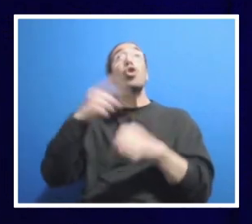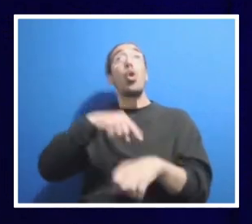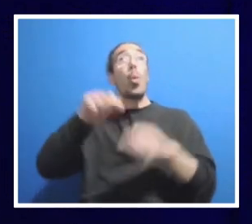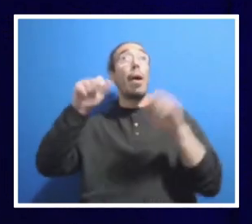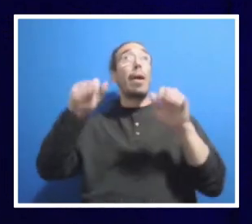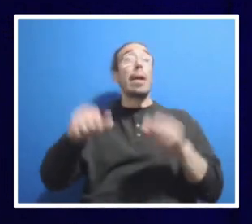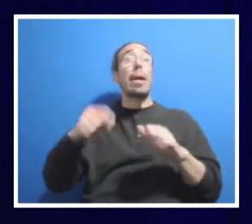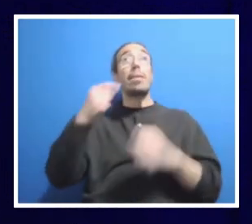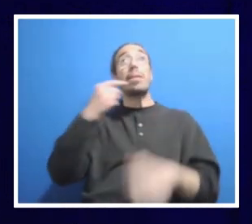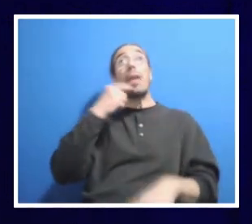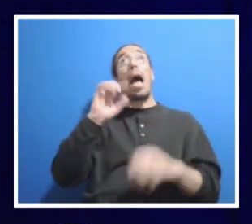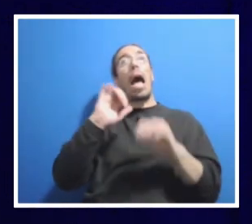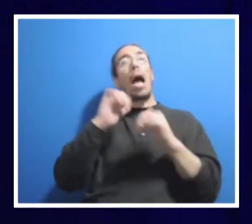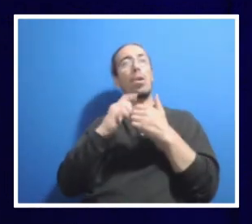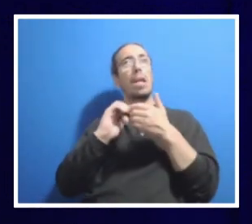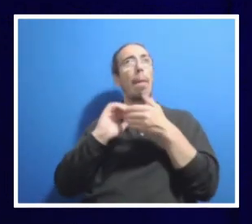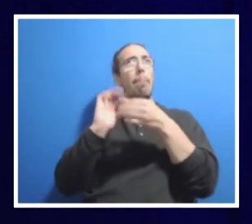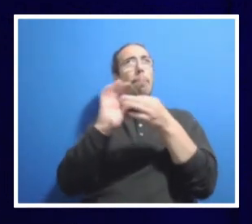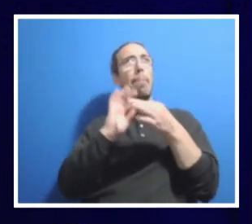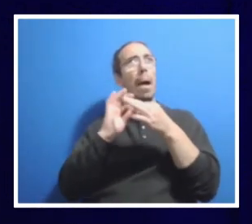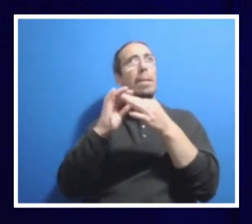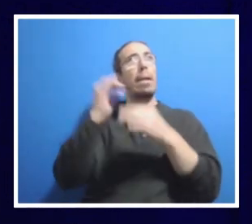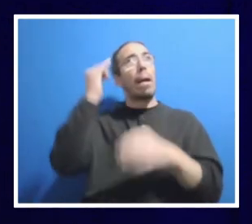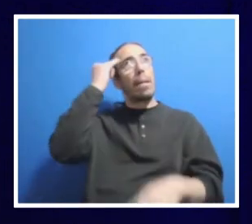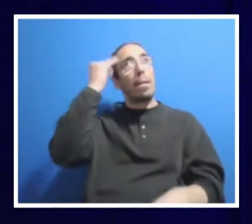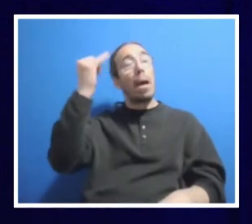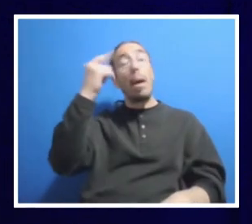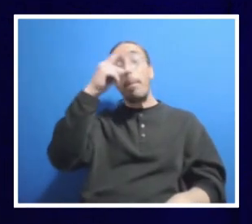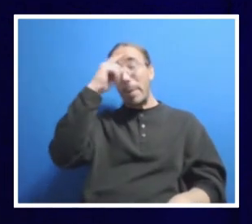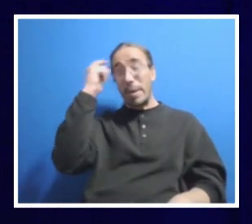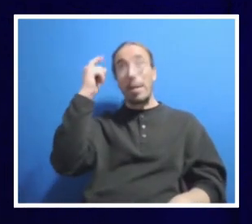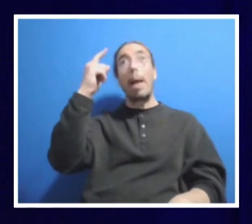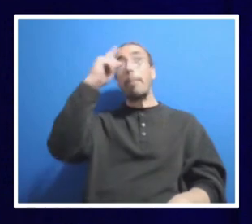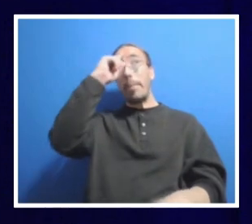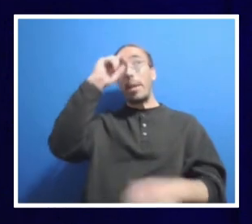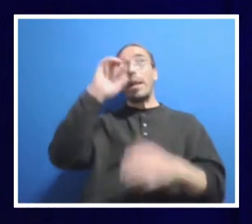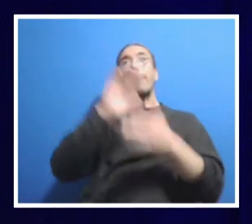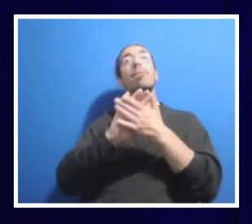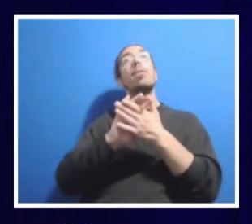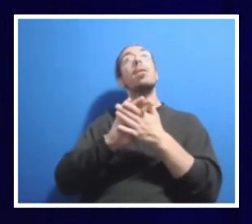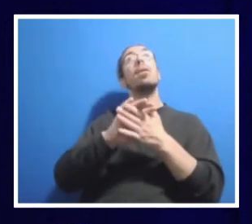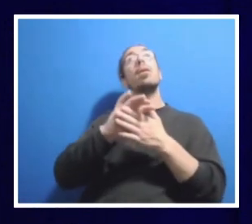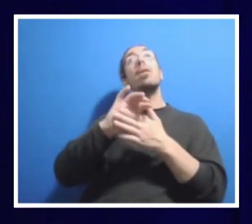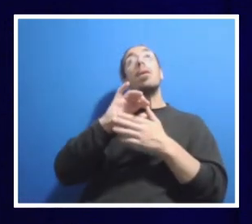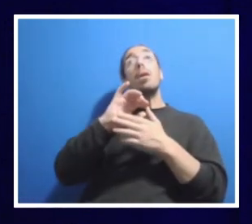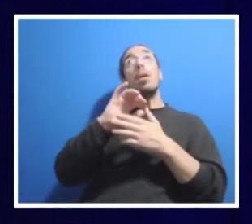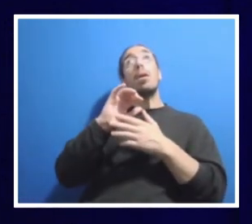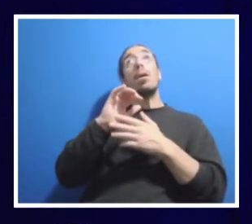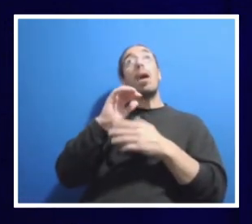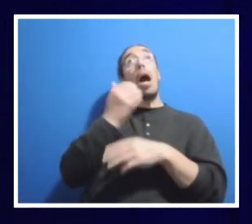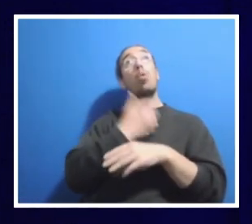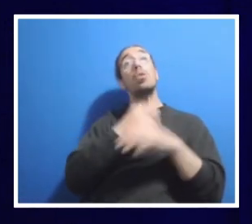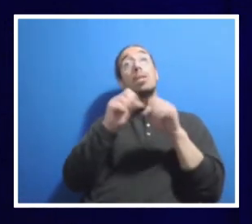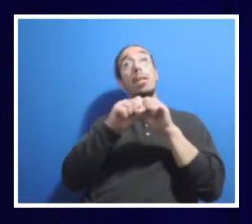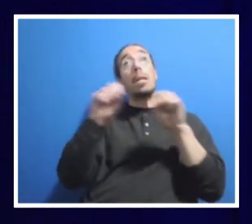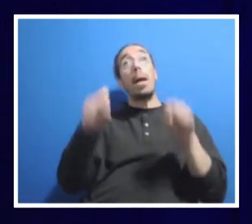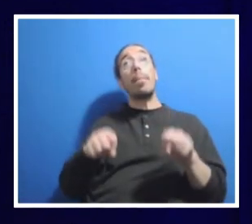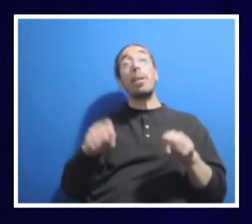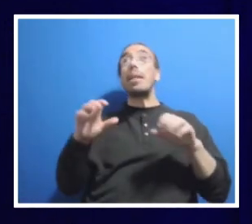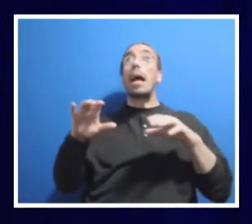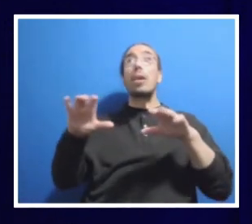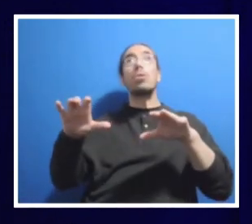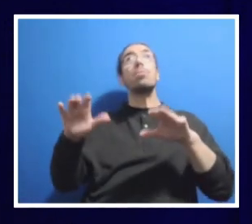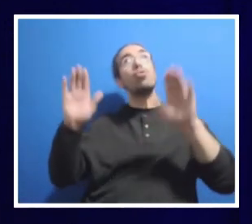combine these ideas? Because I do think they are a gem in our system and that they add tremendously